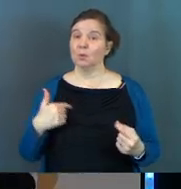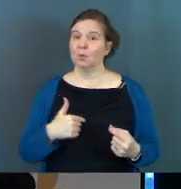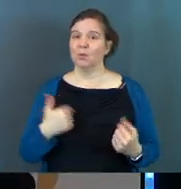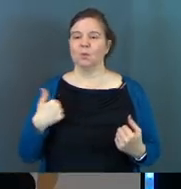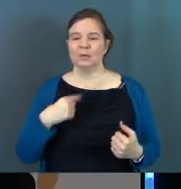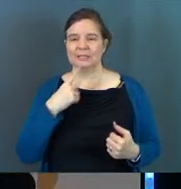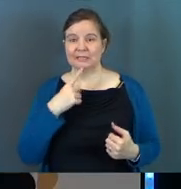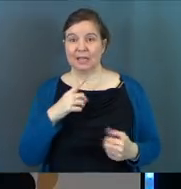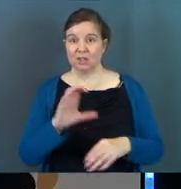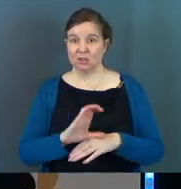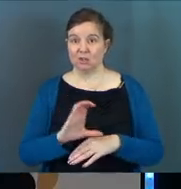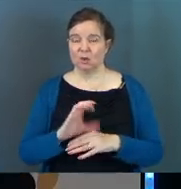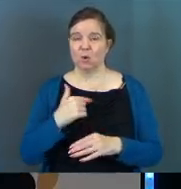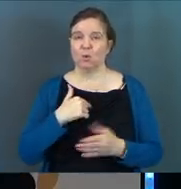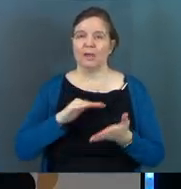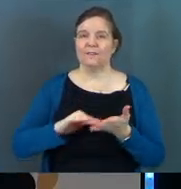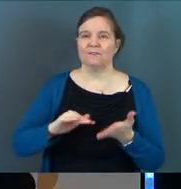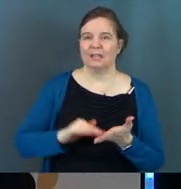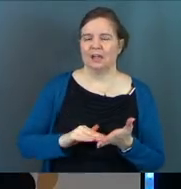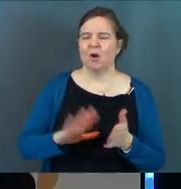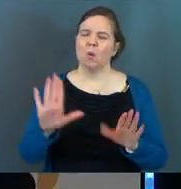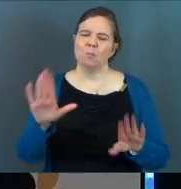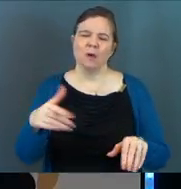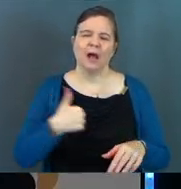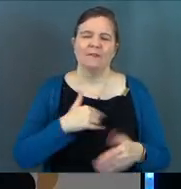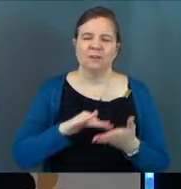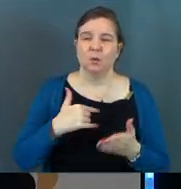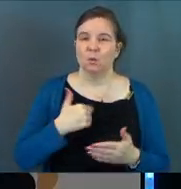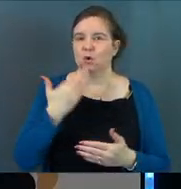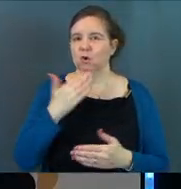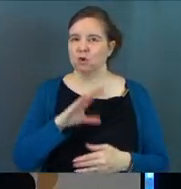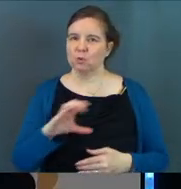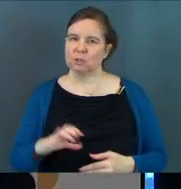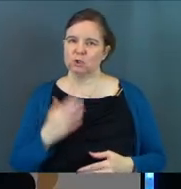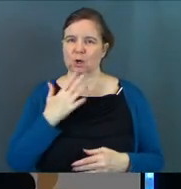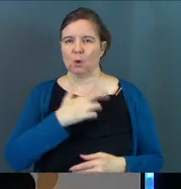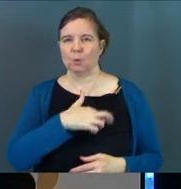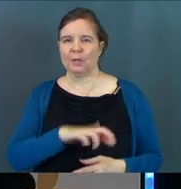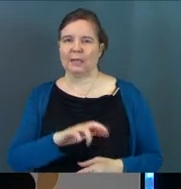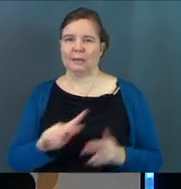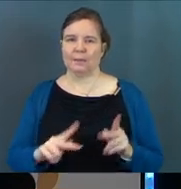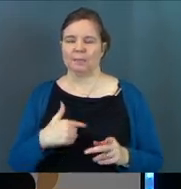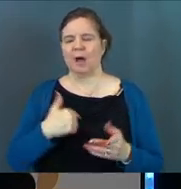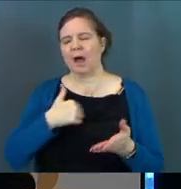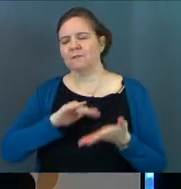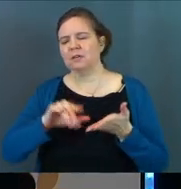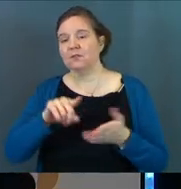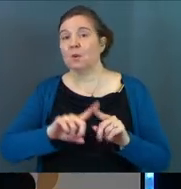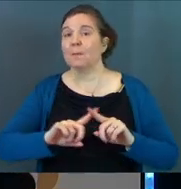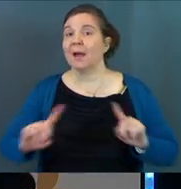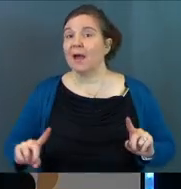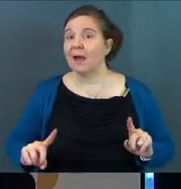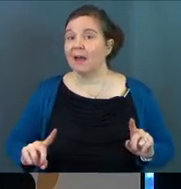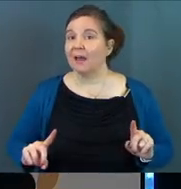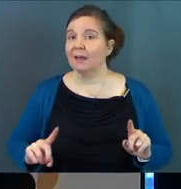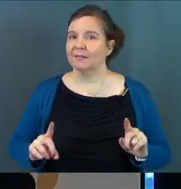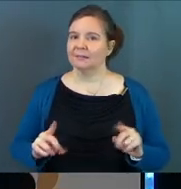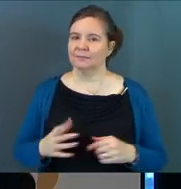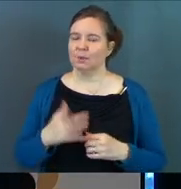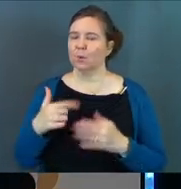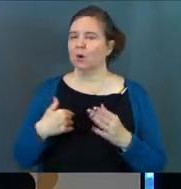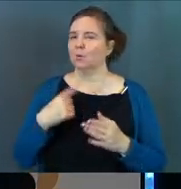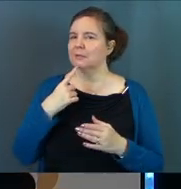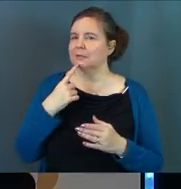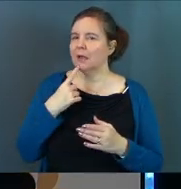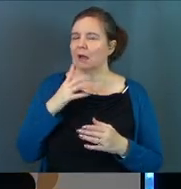We say in the church, we forgive you, right? We're good Christians. We're good religious people. We're good church people. I forgive you, but here comes the fine print.